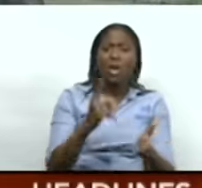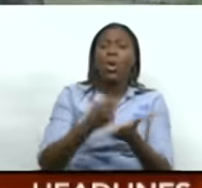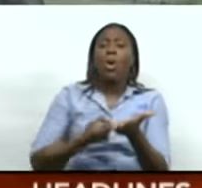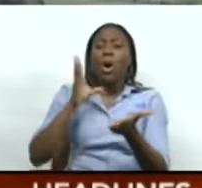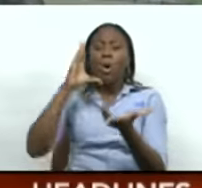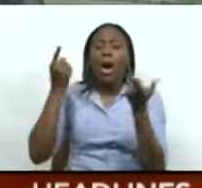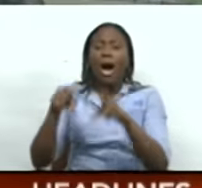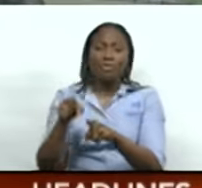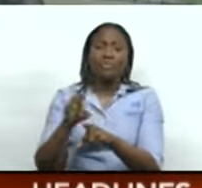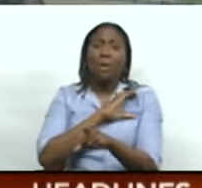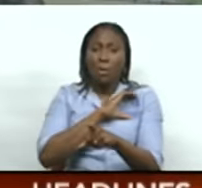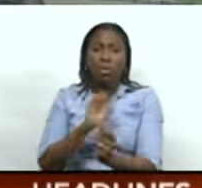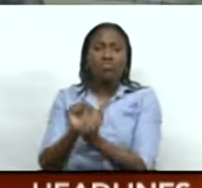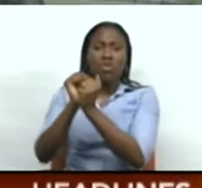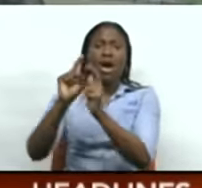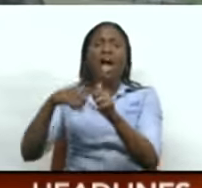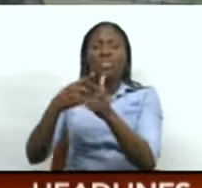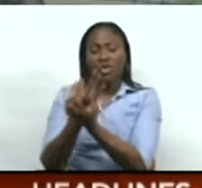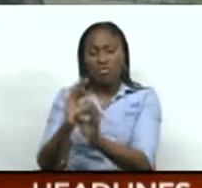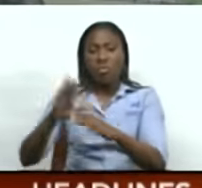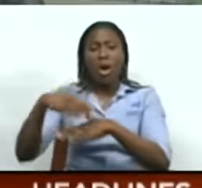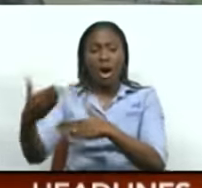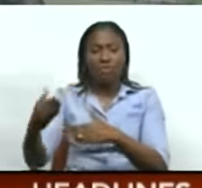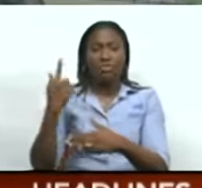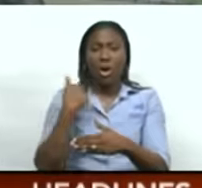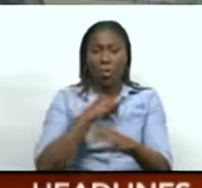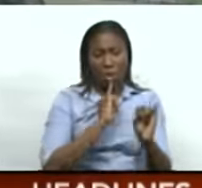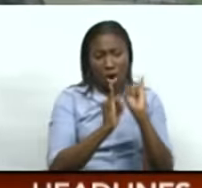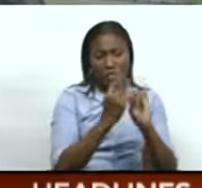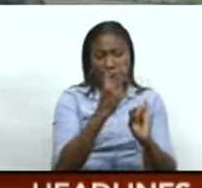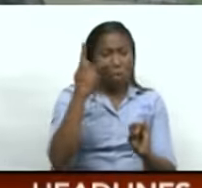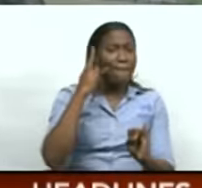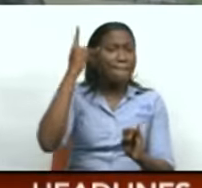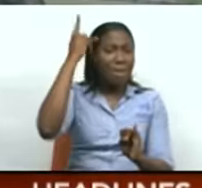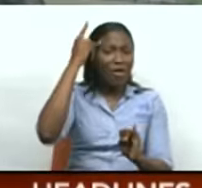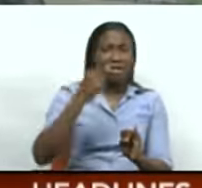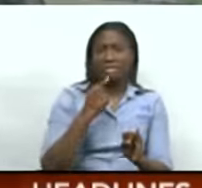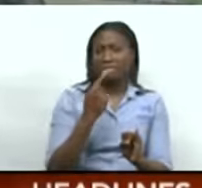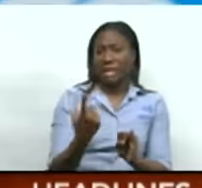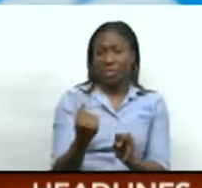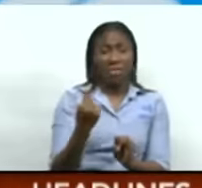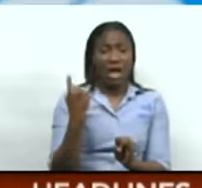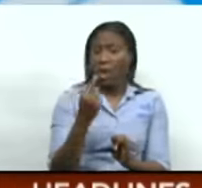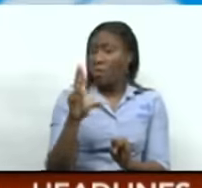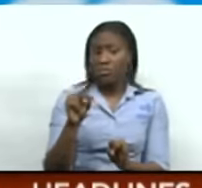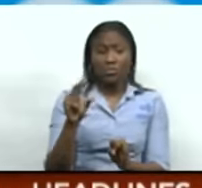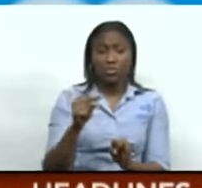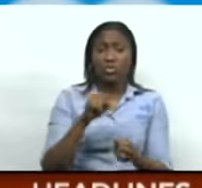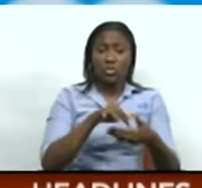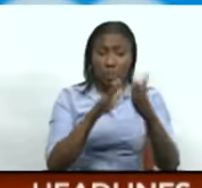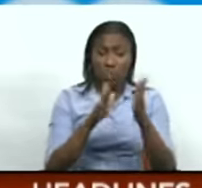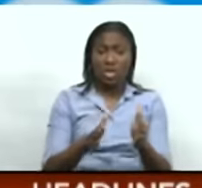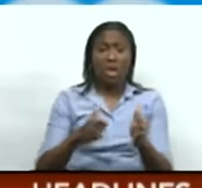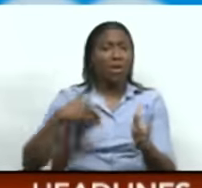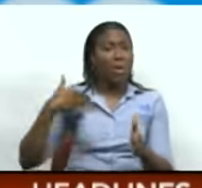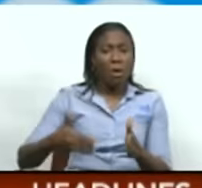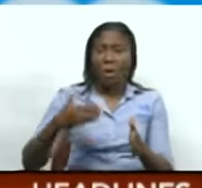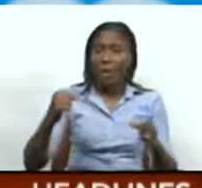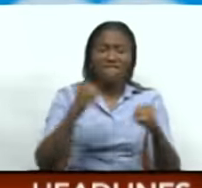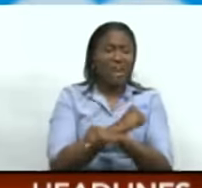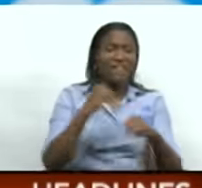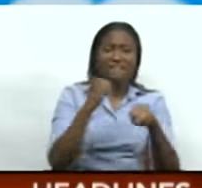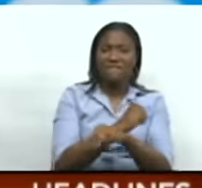later released. C&C 3 News spoke to two parents who said the incident is not isolated and students are regularly fighting,